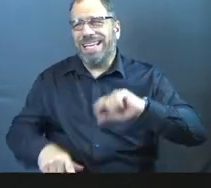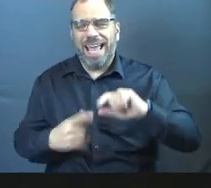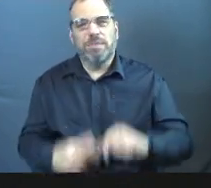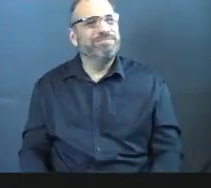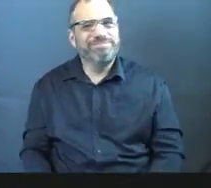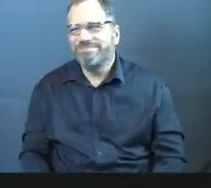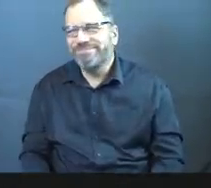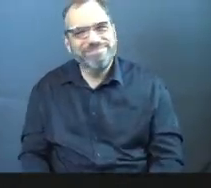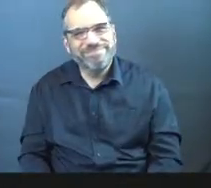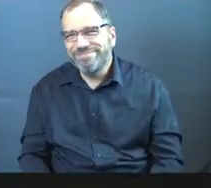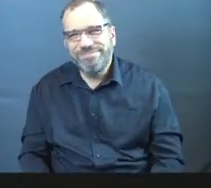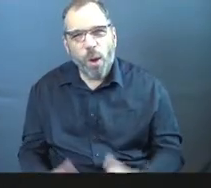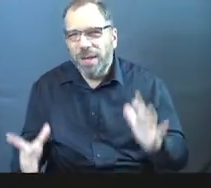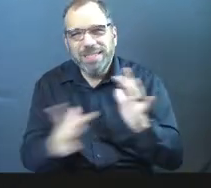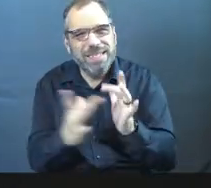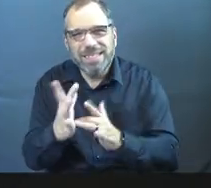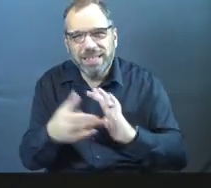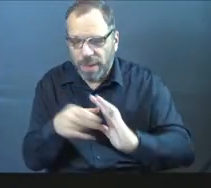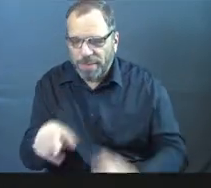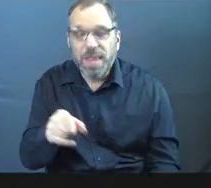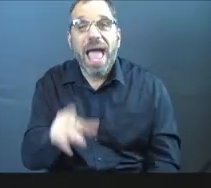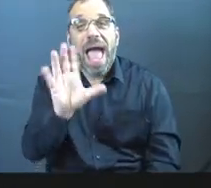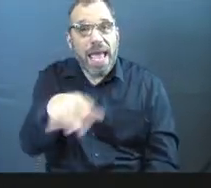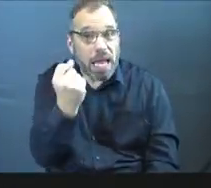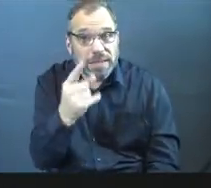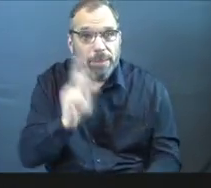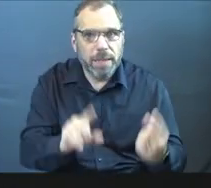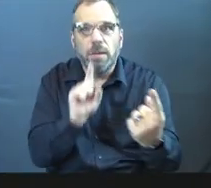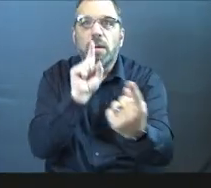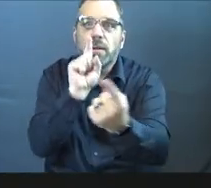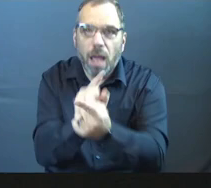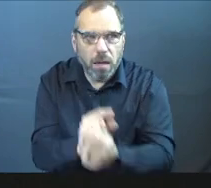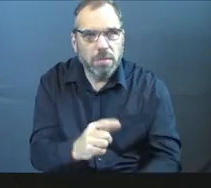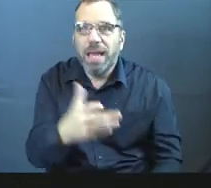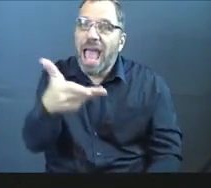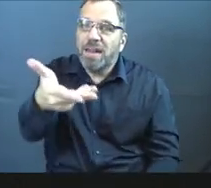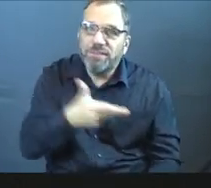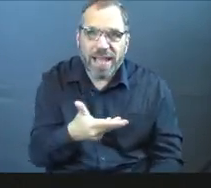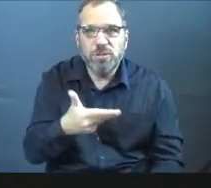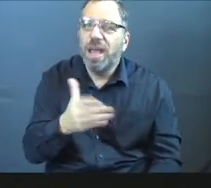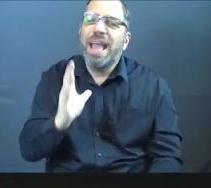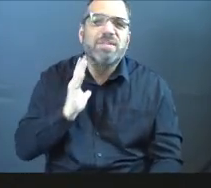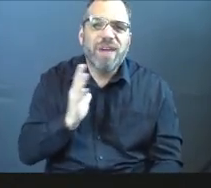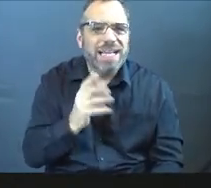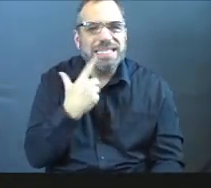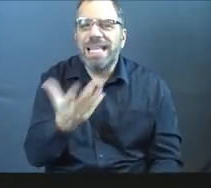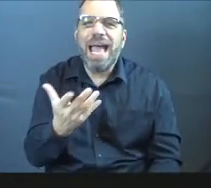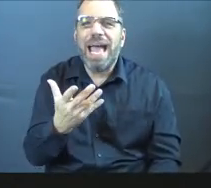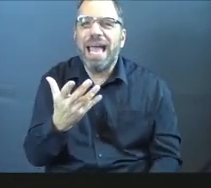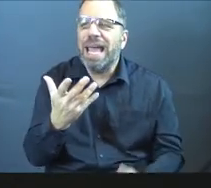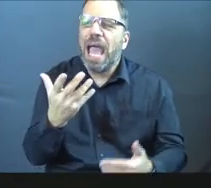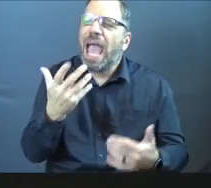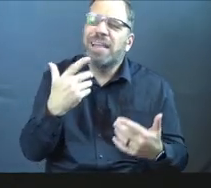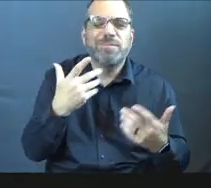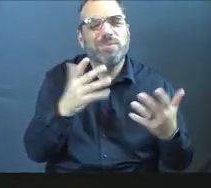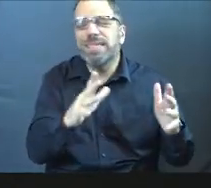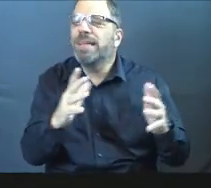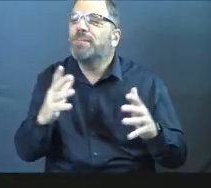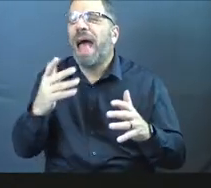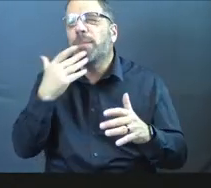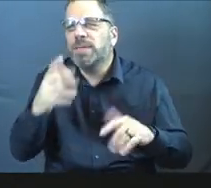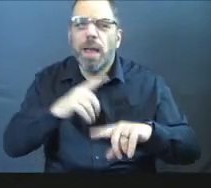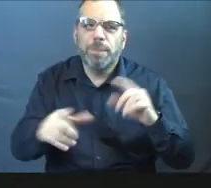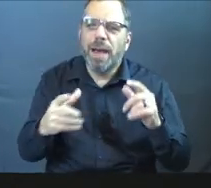I don't believe that that's what Jesus is getting at here. I think he's saying, hey, I understand people are going to come up and it's okay to go, hey, here's what we're jumping into as a family.